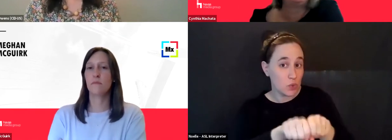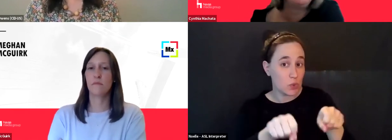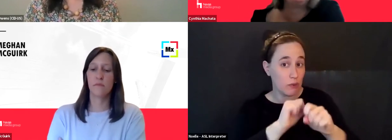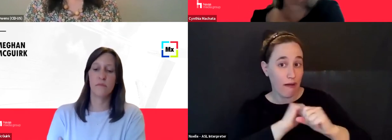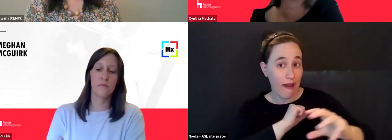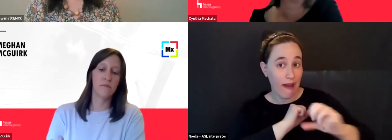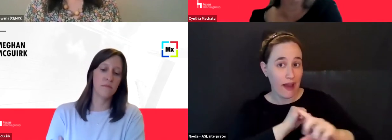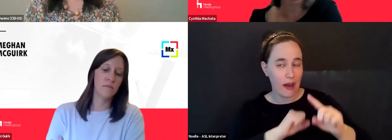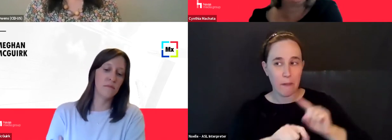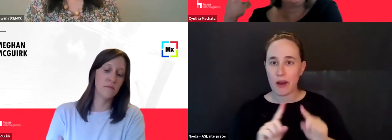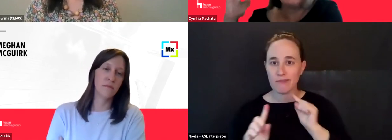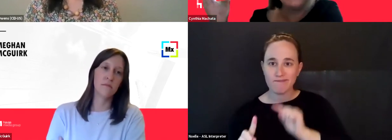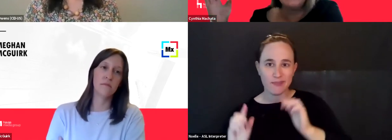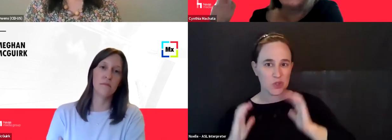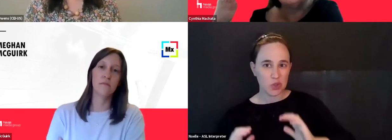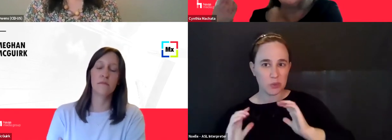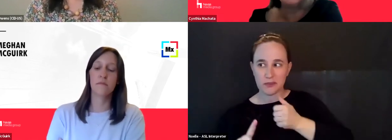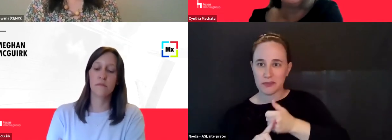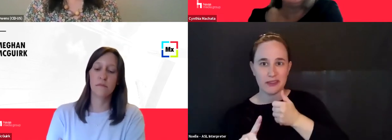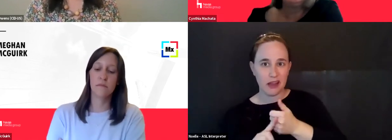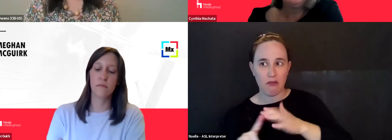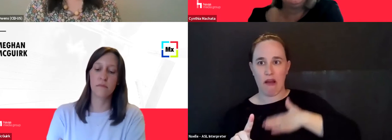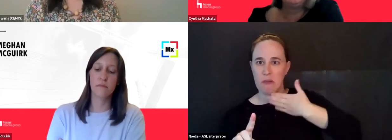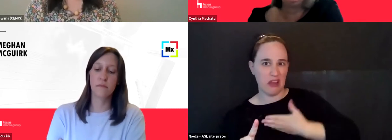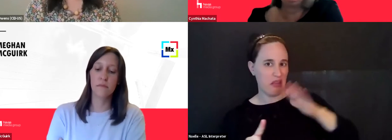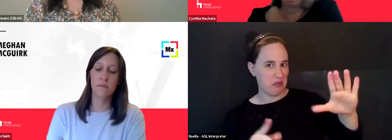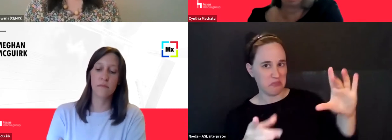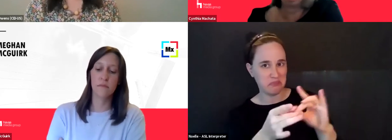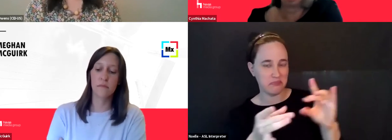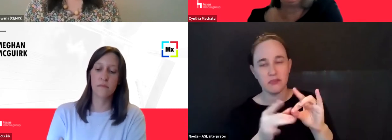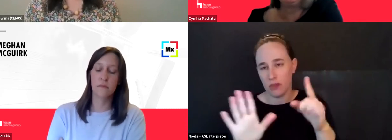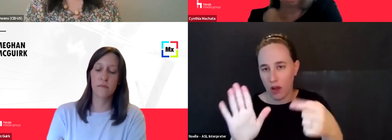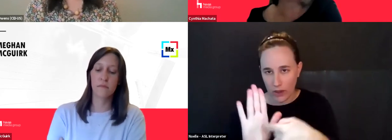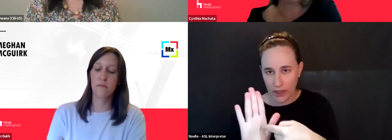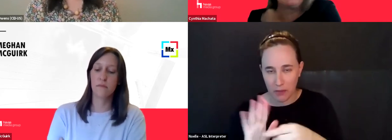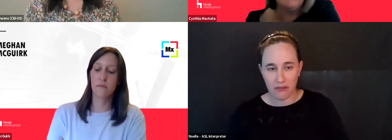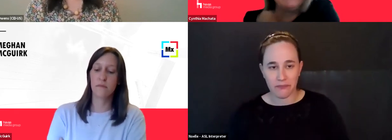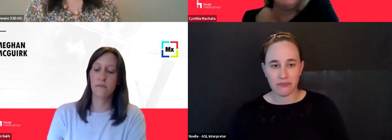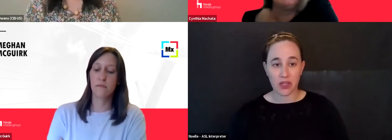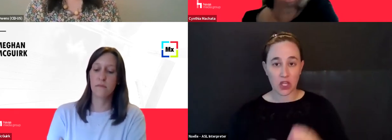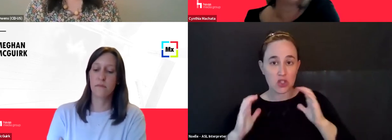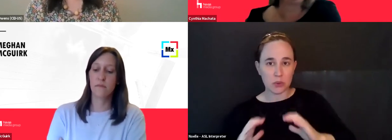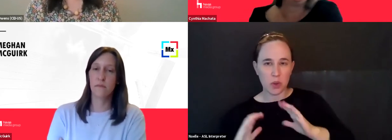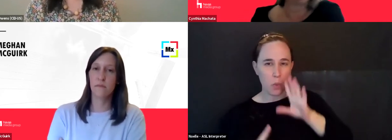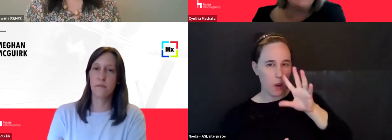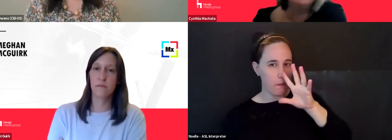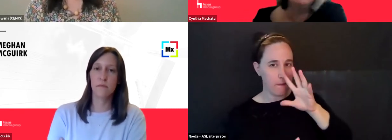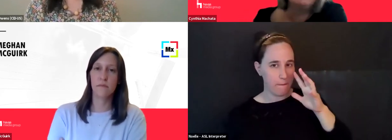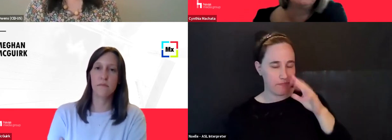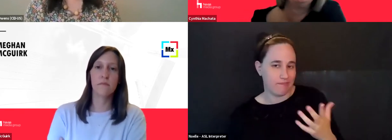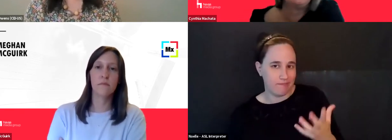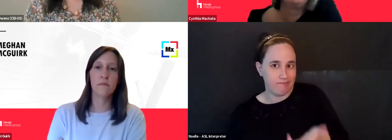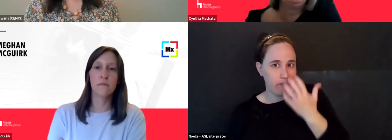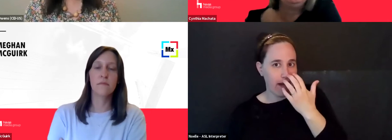by what Nike had to say, and again, I'm just using that as an example, um, the, the consumer is going to be mad at Nike. They're not going to be mad at the